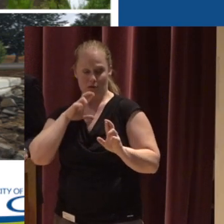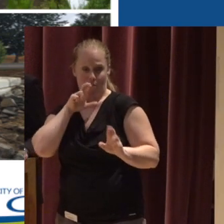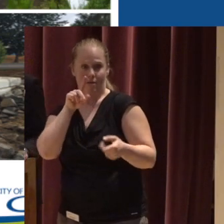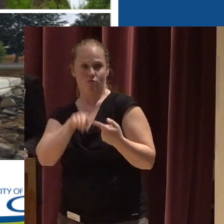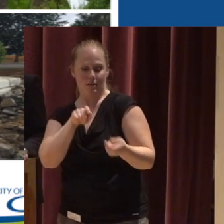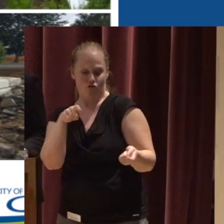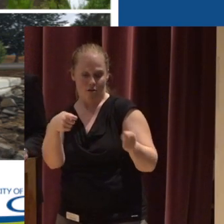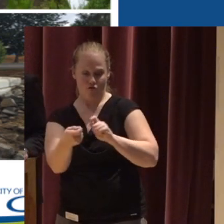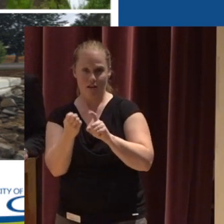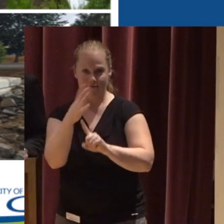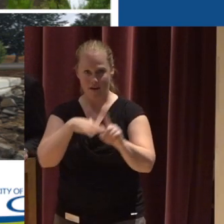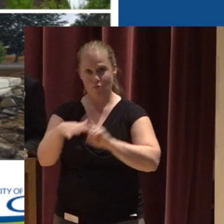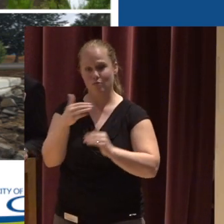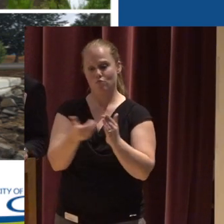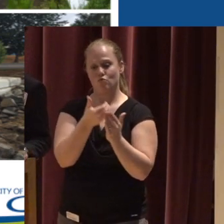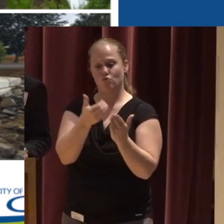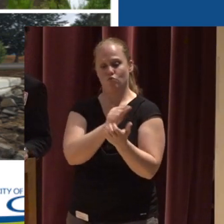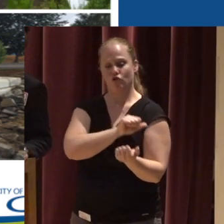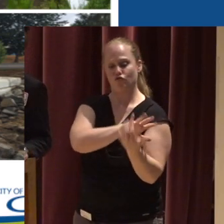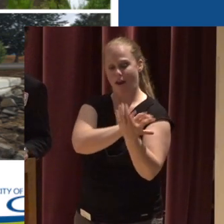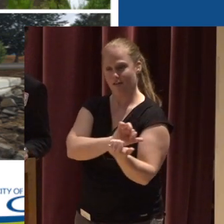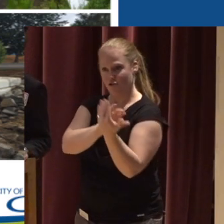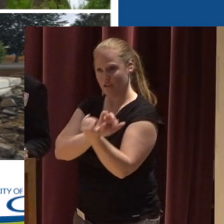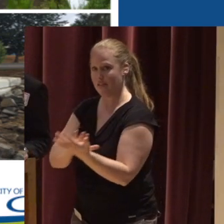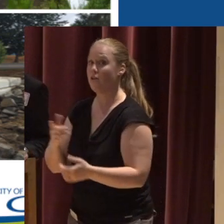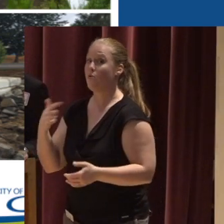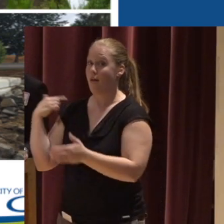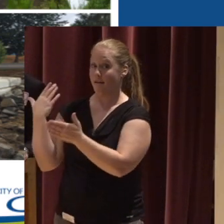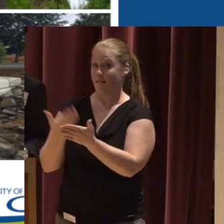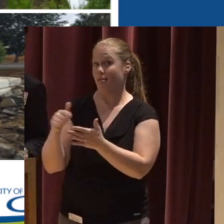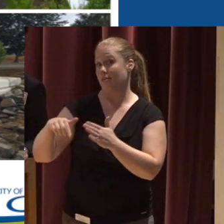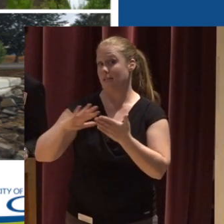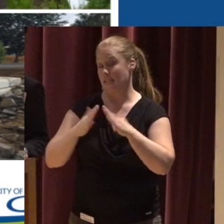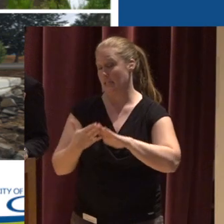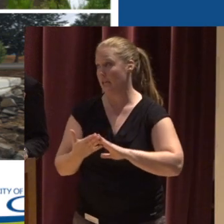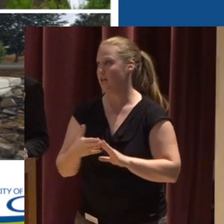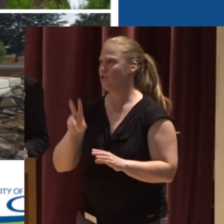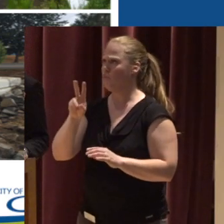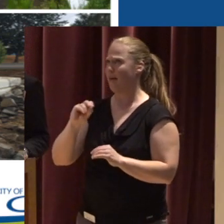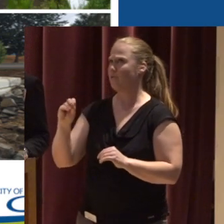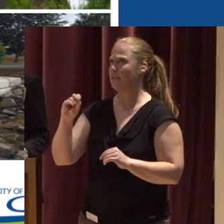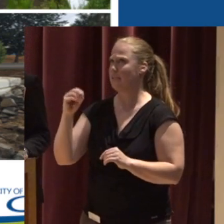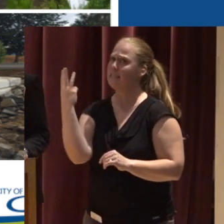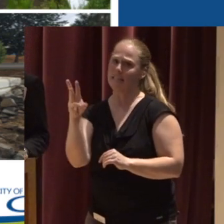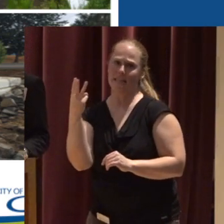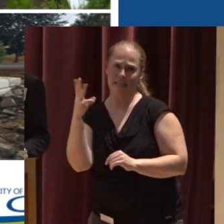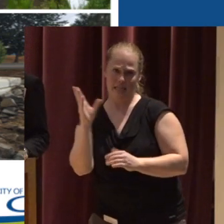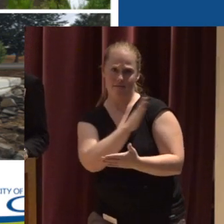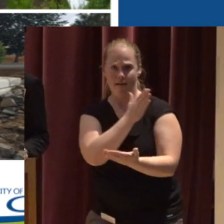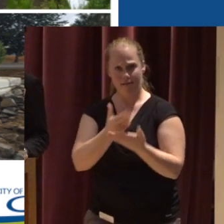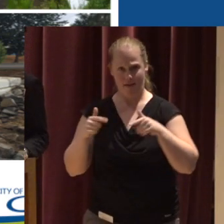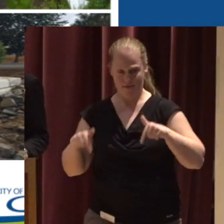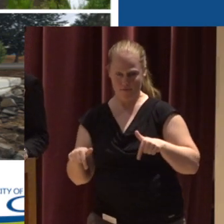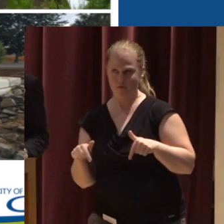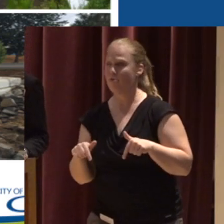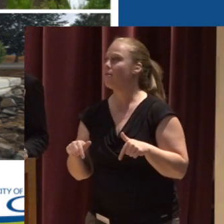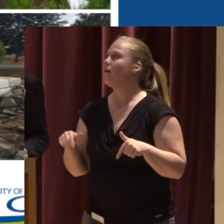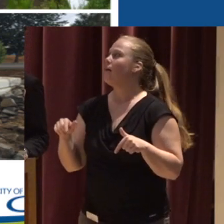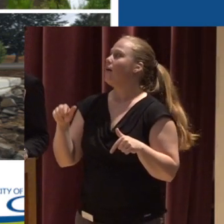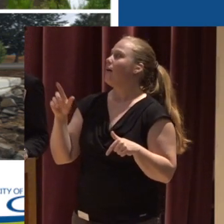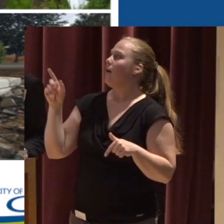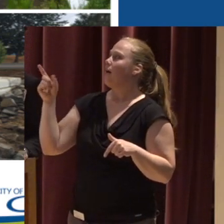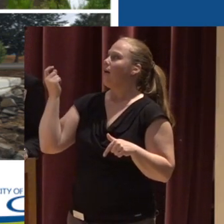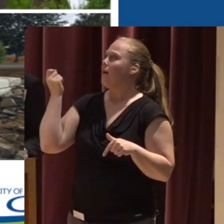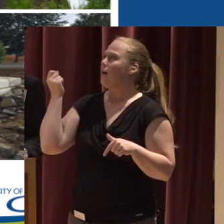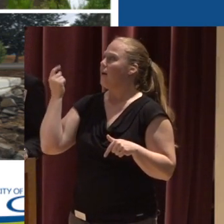environments With new management strategies When I came to the city in 2016 The Fairview